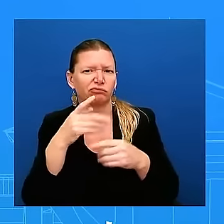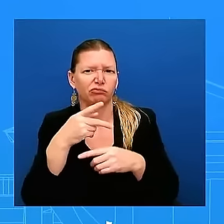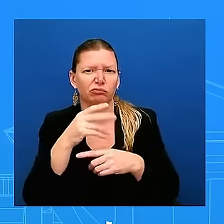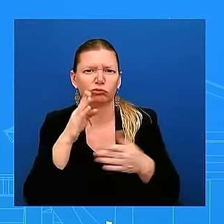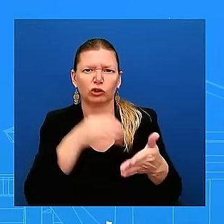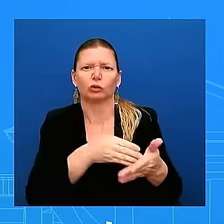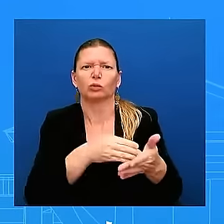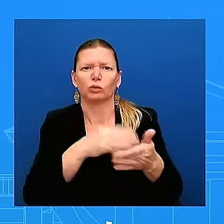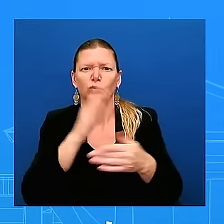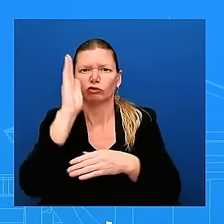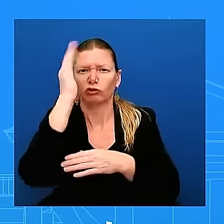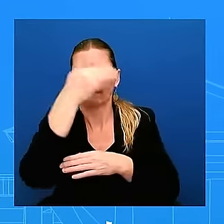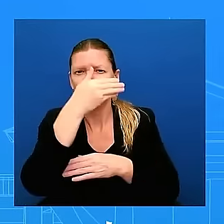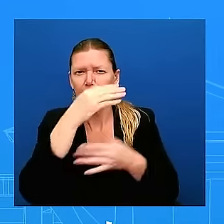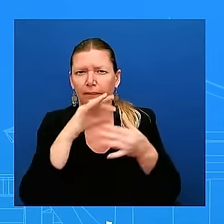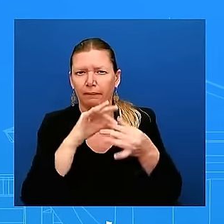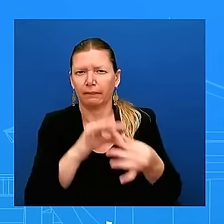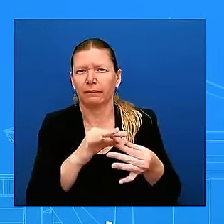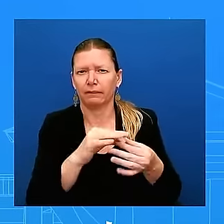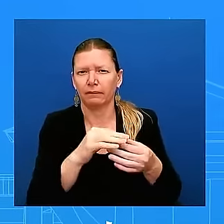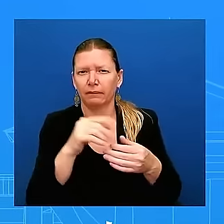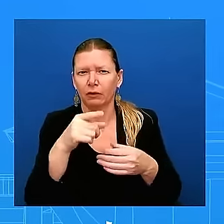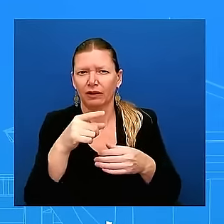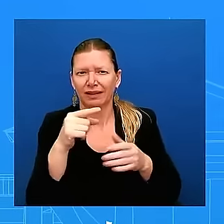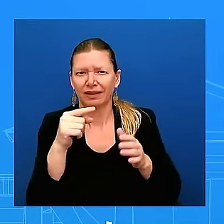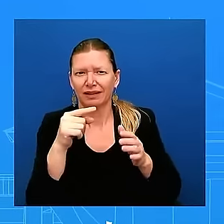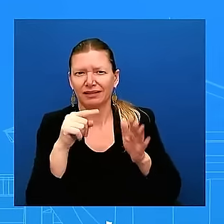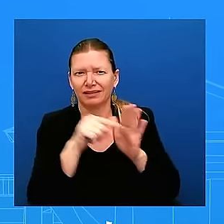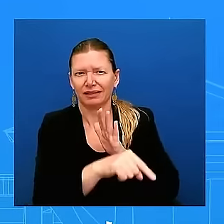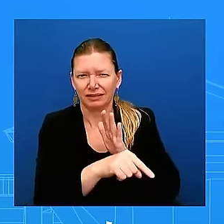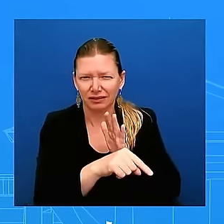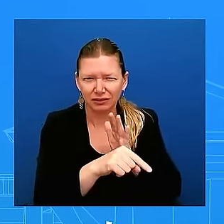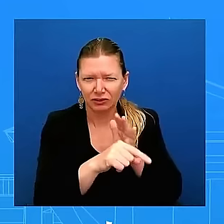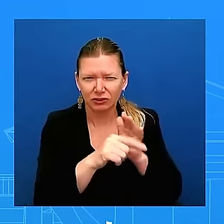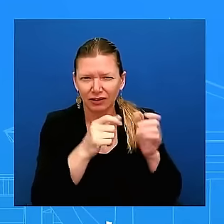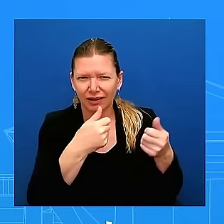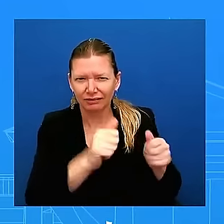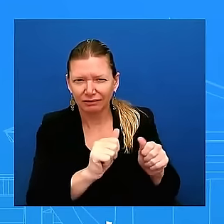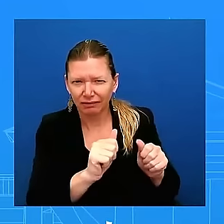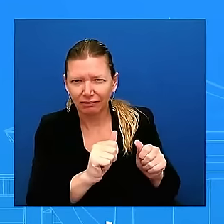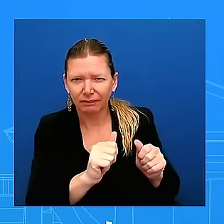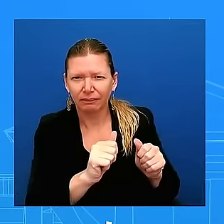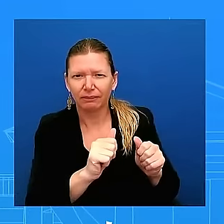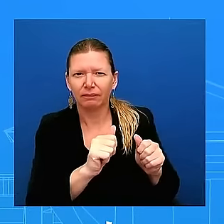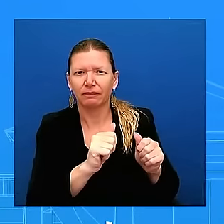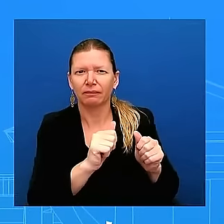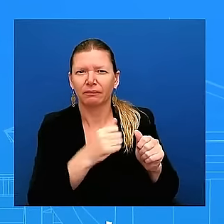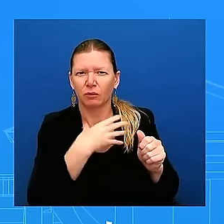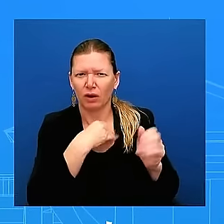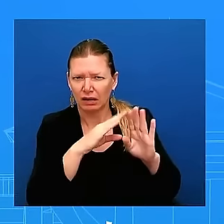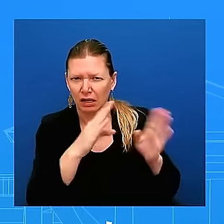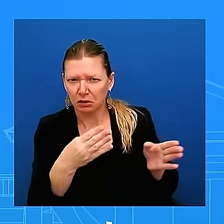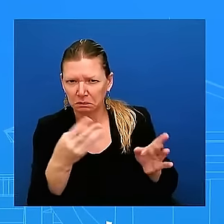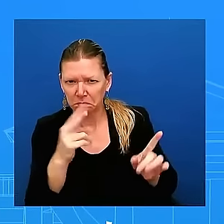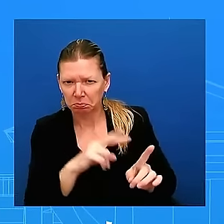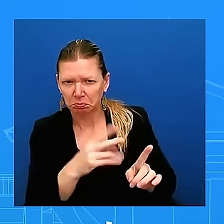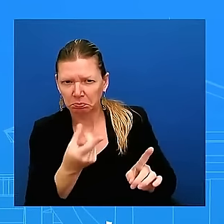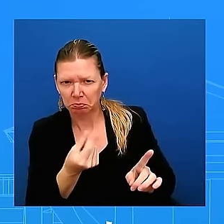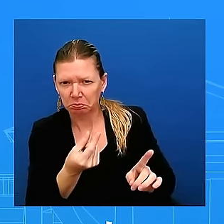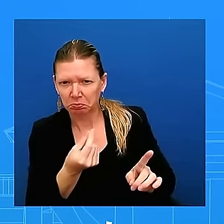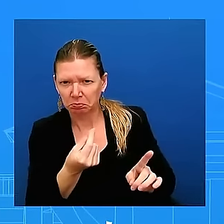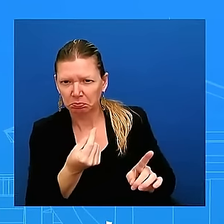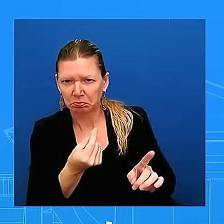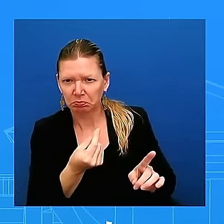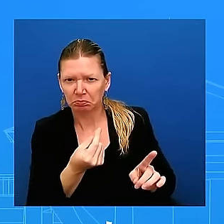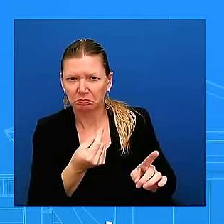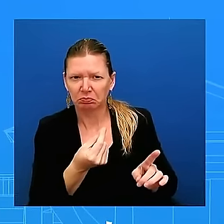investigation into the alleged assassination attempt that he says that the fed should not be invested or it's not in the interest of the nation for